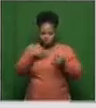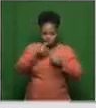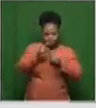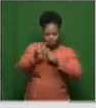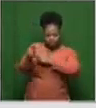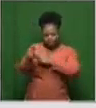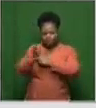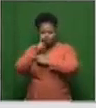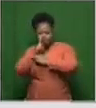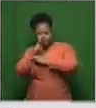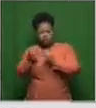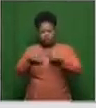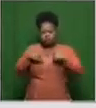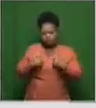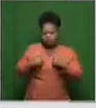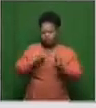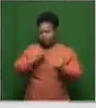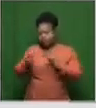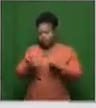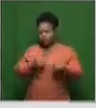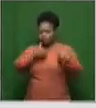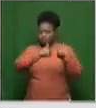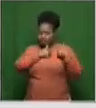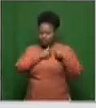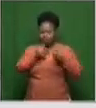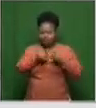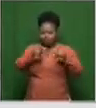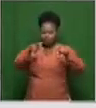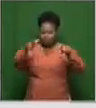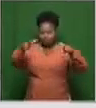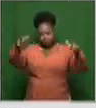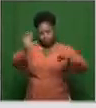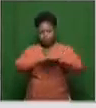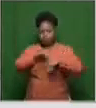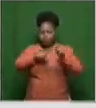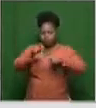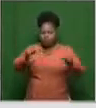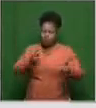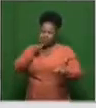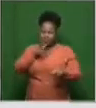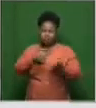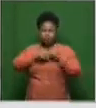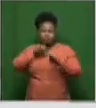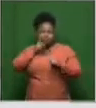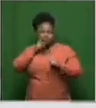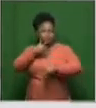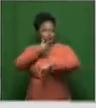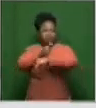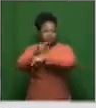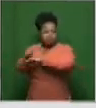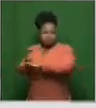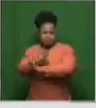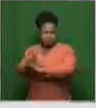immunogenicity and you look at safety. And then you have these very large studies at the end with tens of thousands of people for vaccine trials.